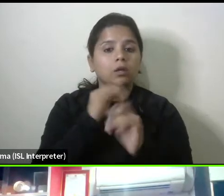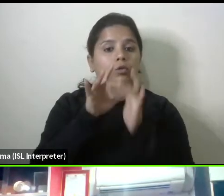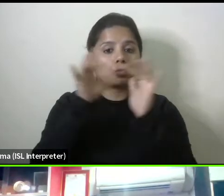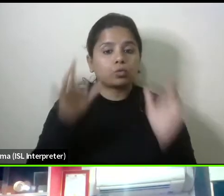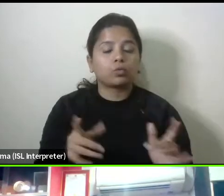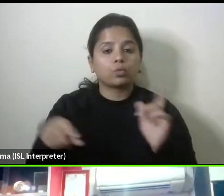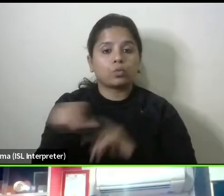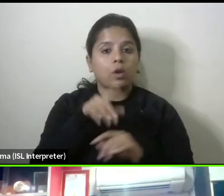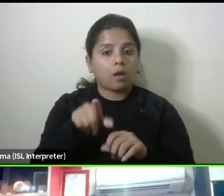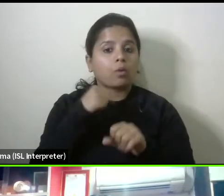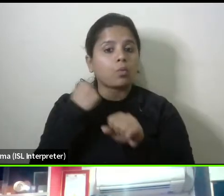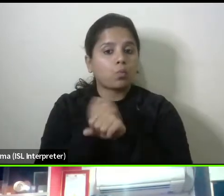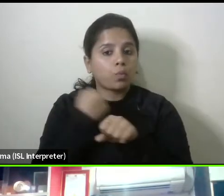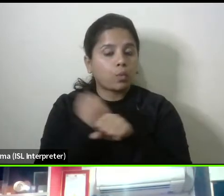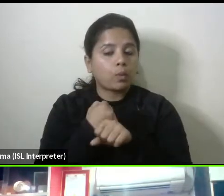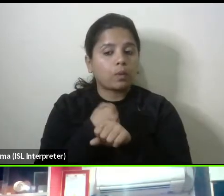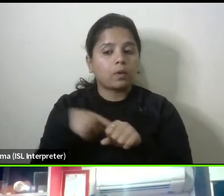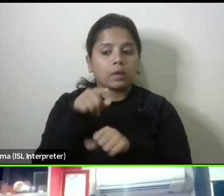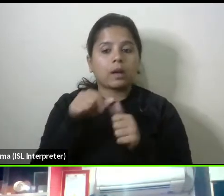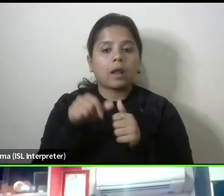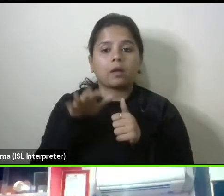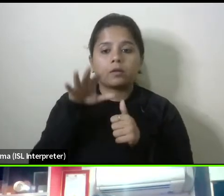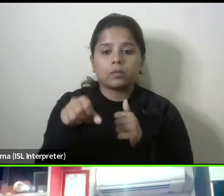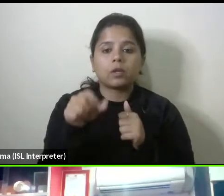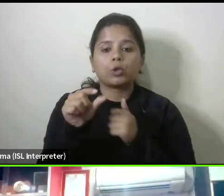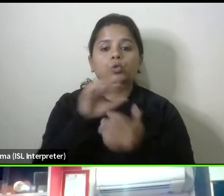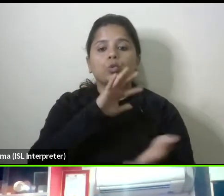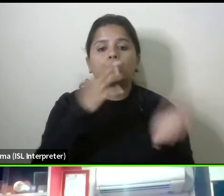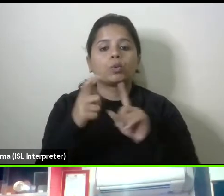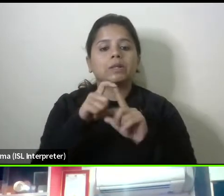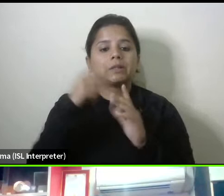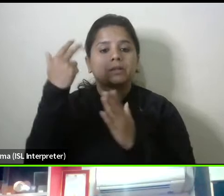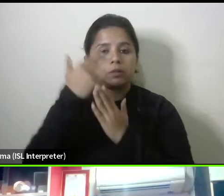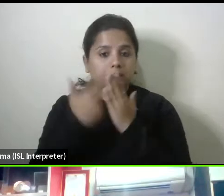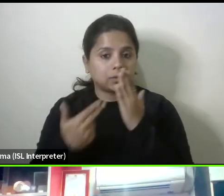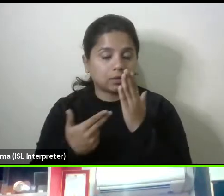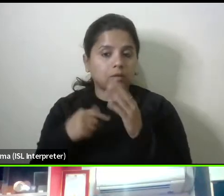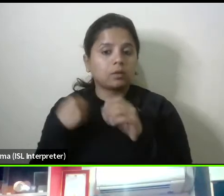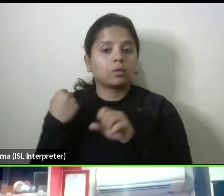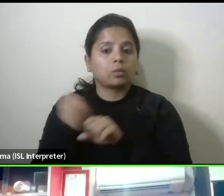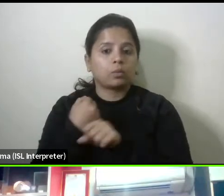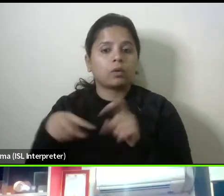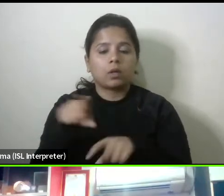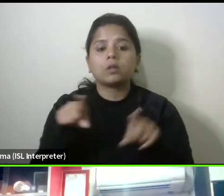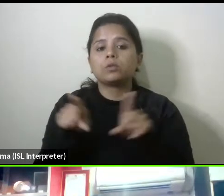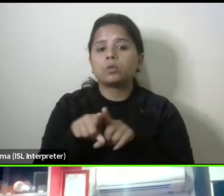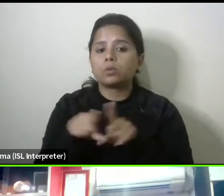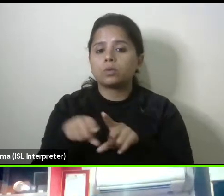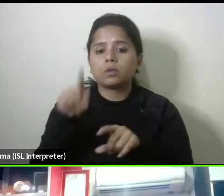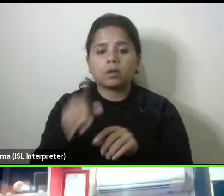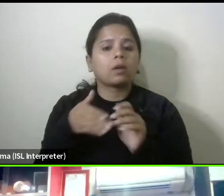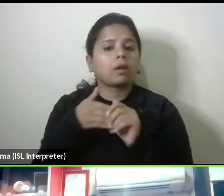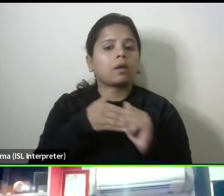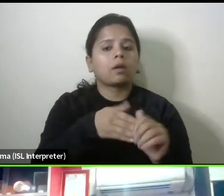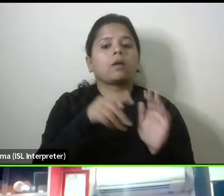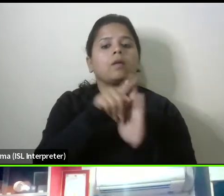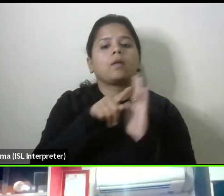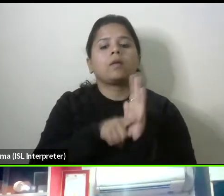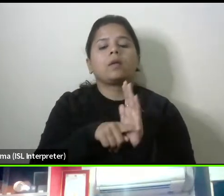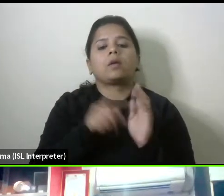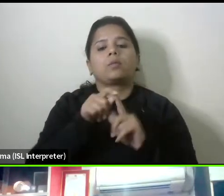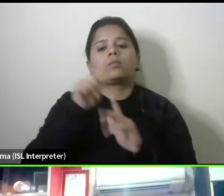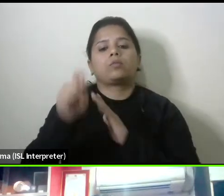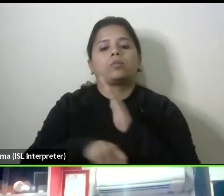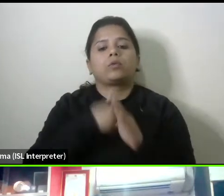um on uh accessibility and universal design there is also uh guidelines on the budget allocation